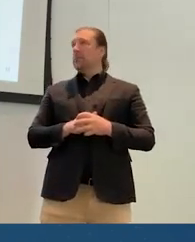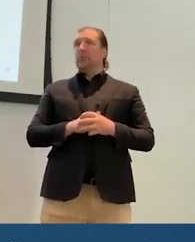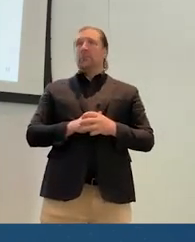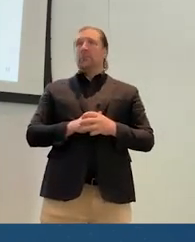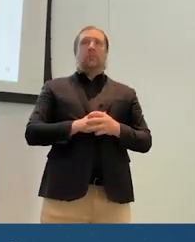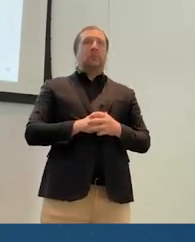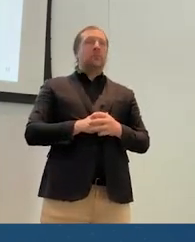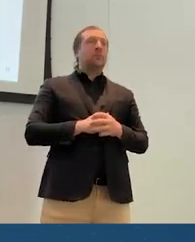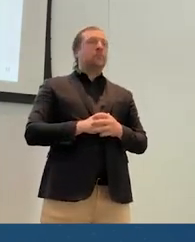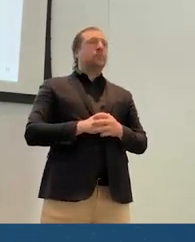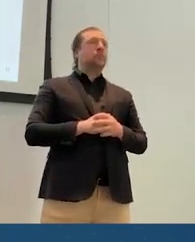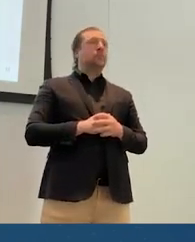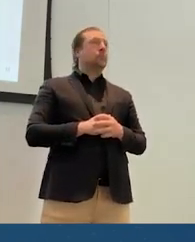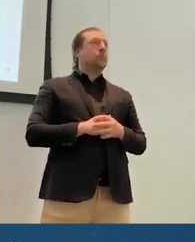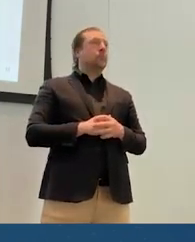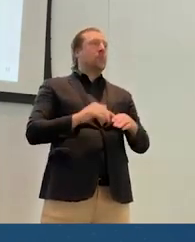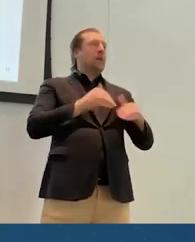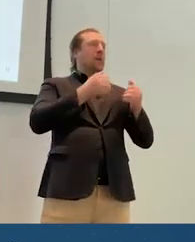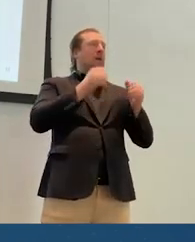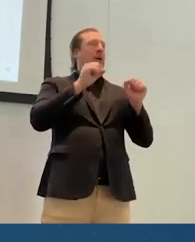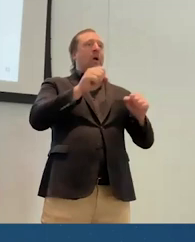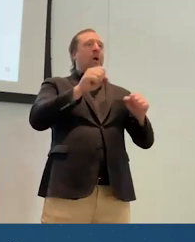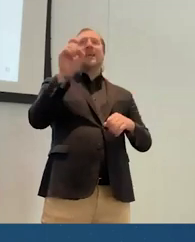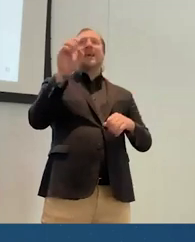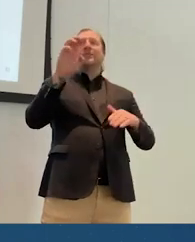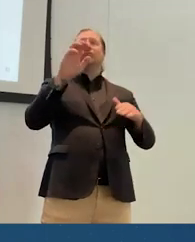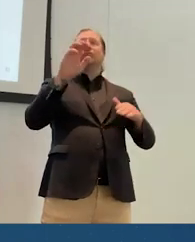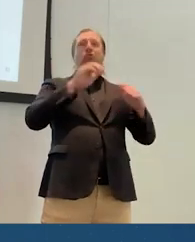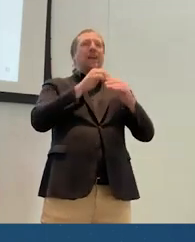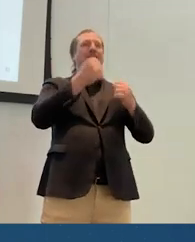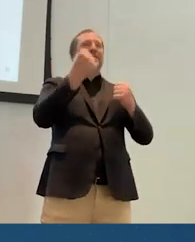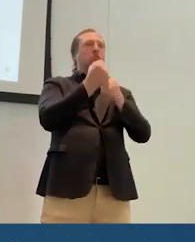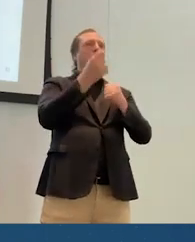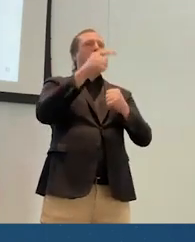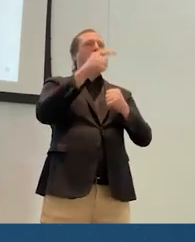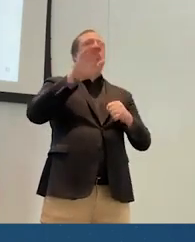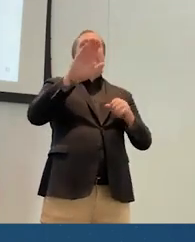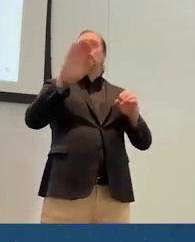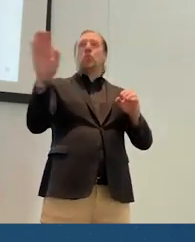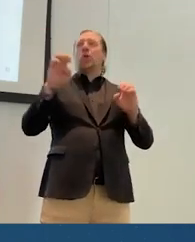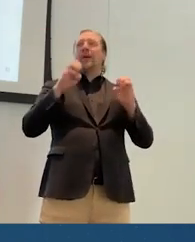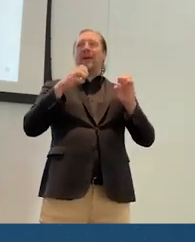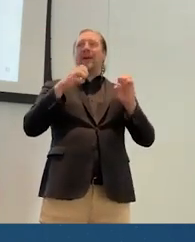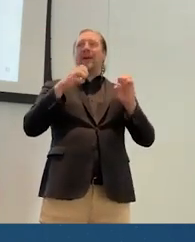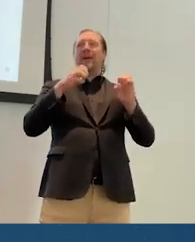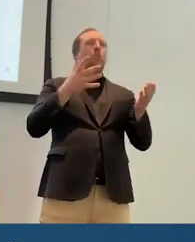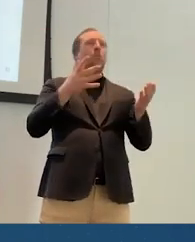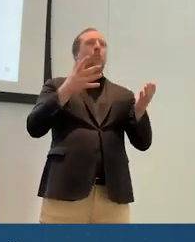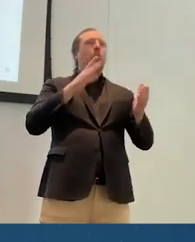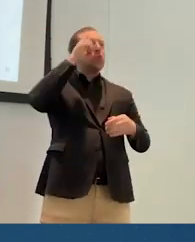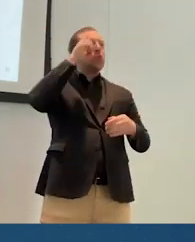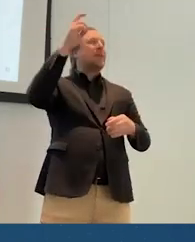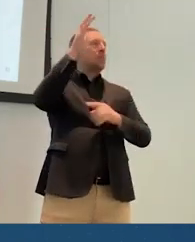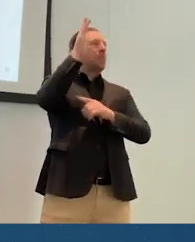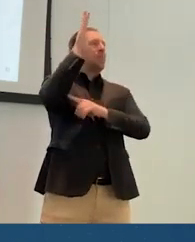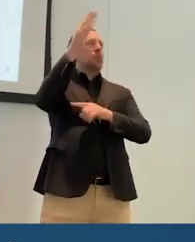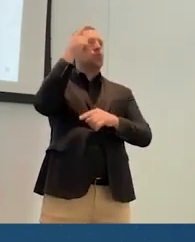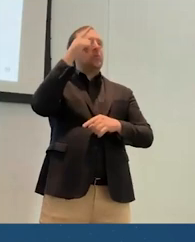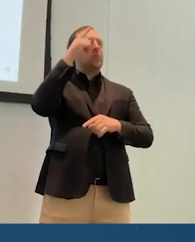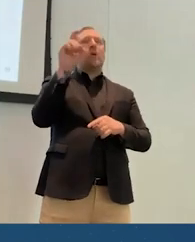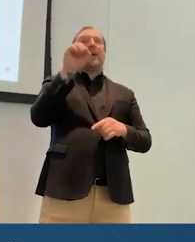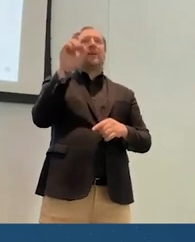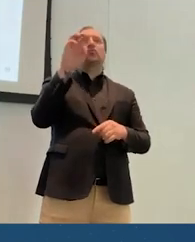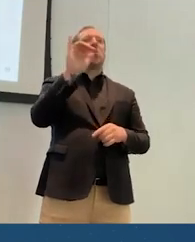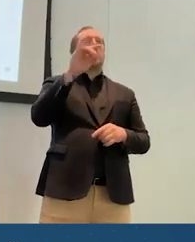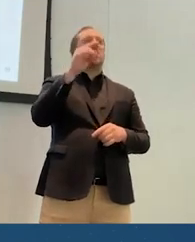What how can how can extra access support you in those efforts? And what is your dream future for XR